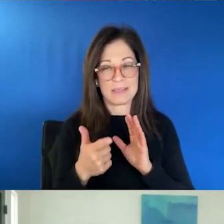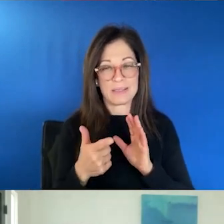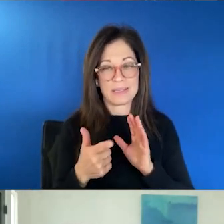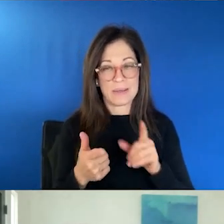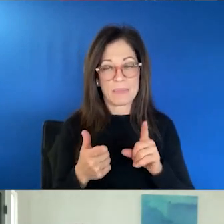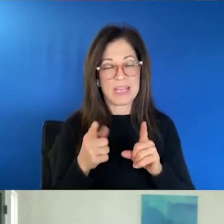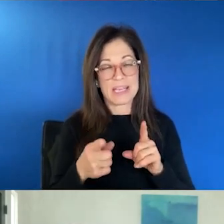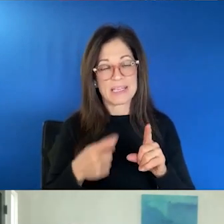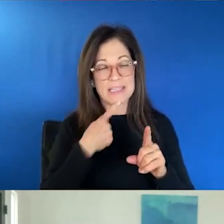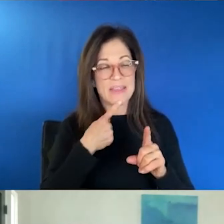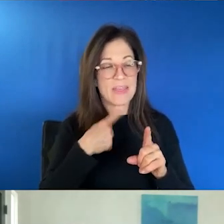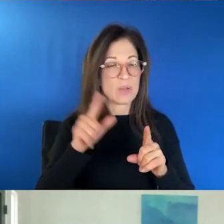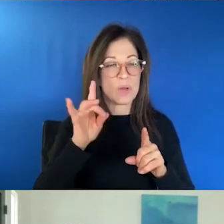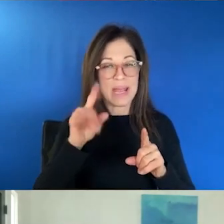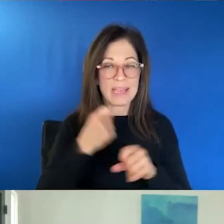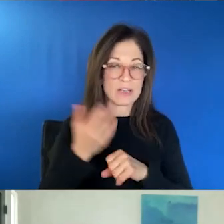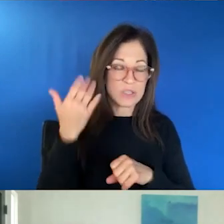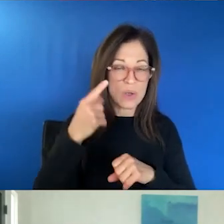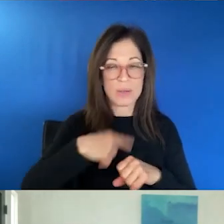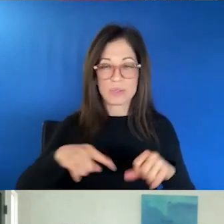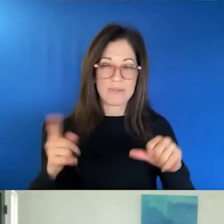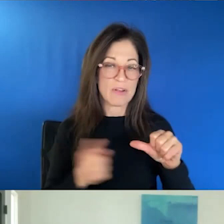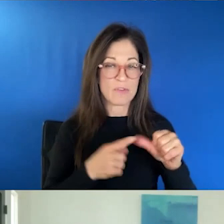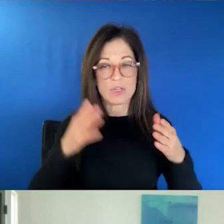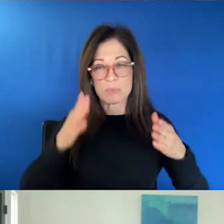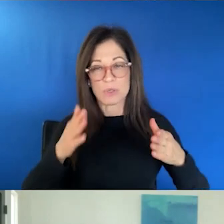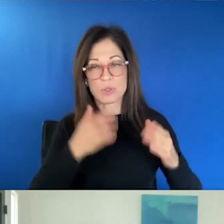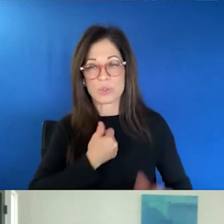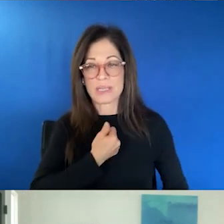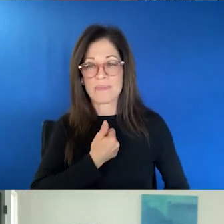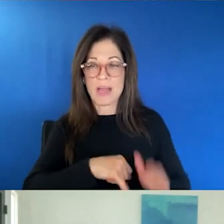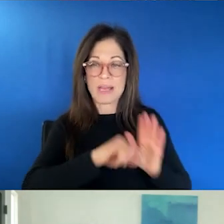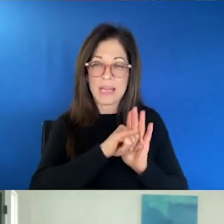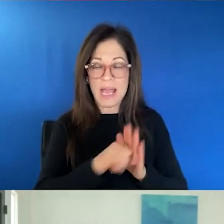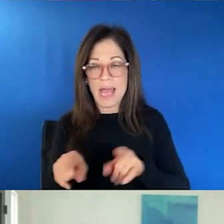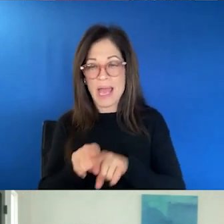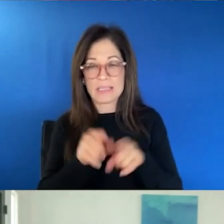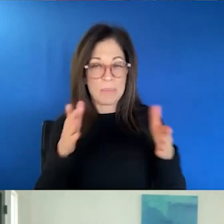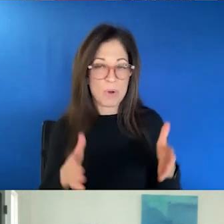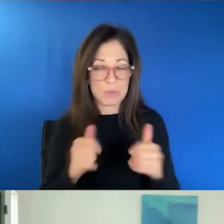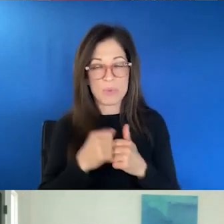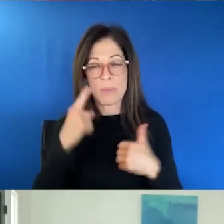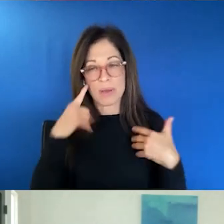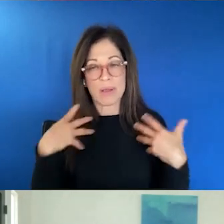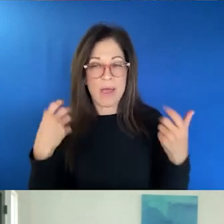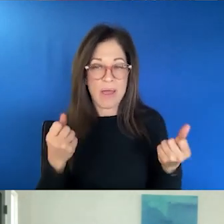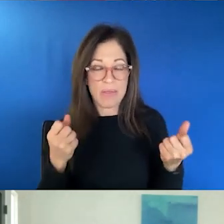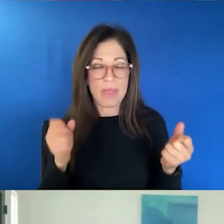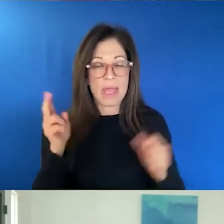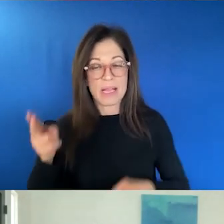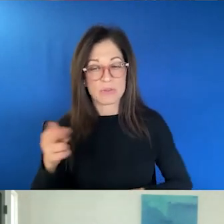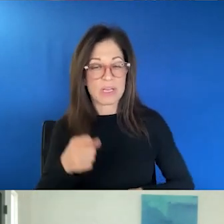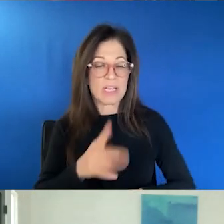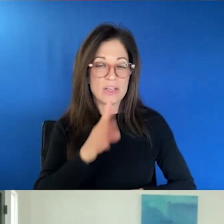first person at SAMHSA to self-identify as a person with a mental health history. And he spoke with us